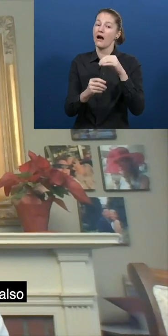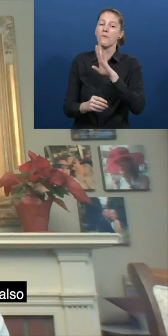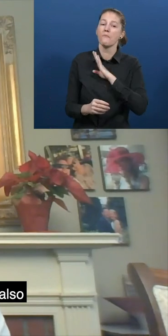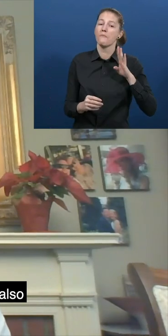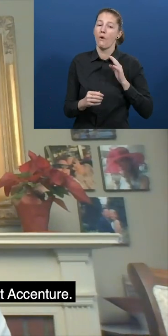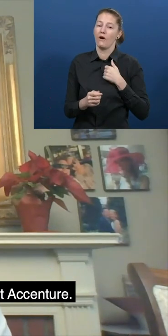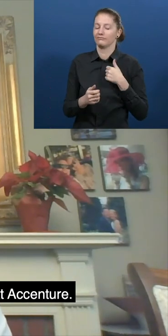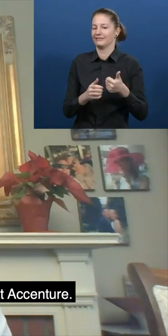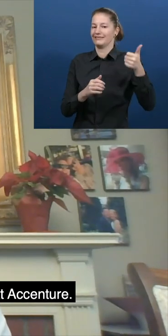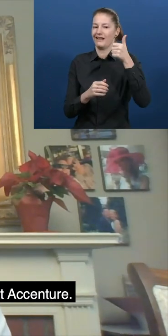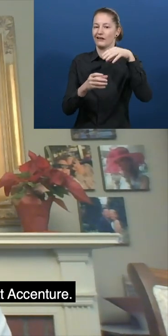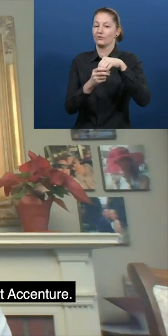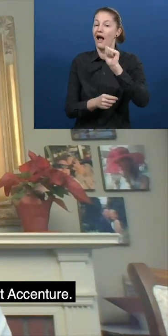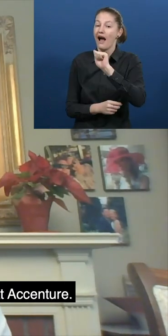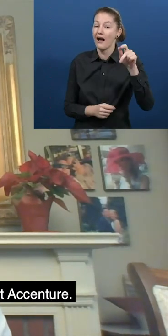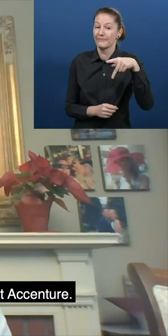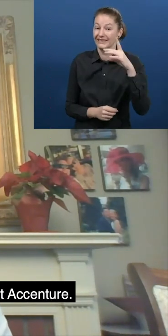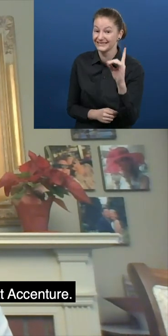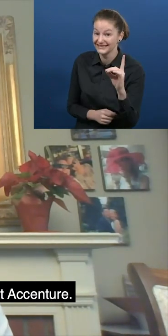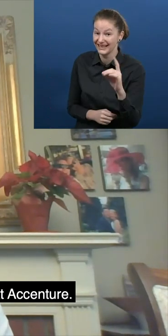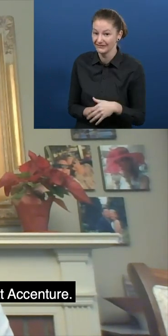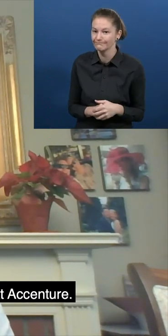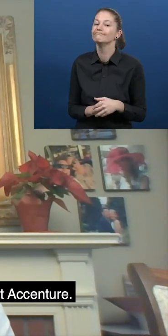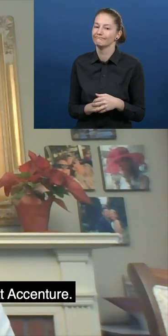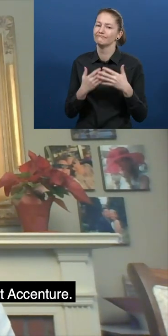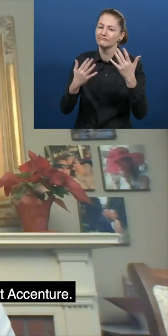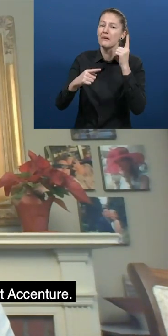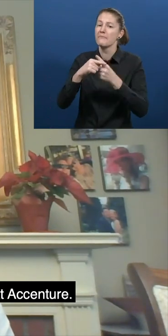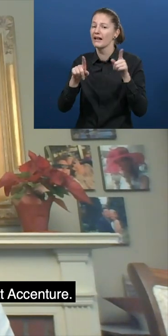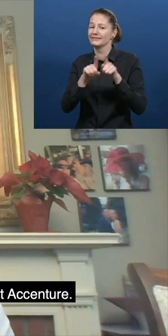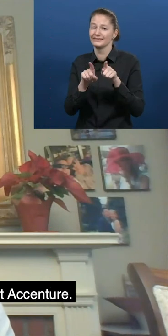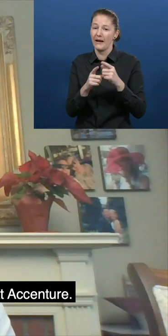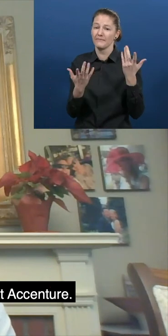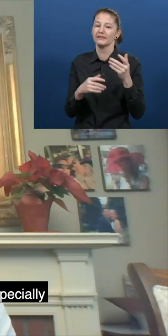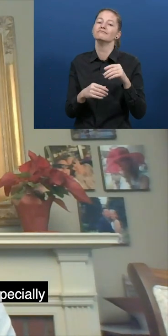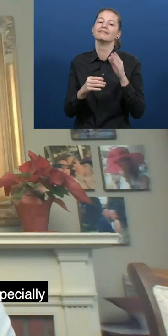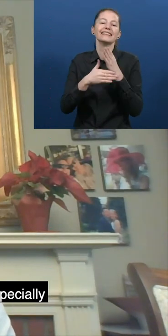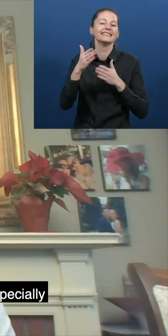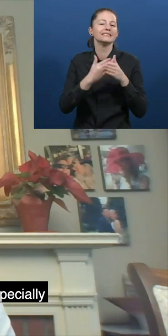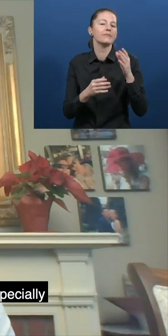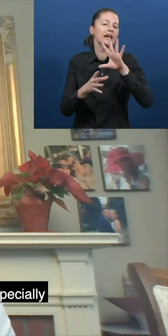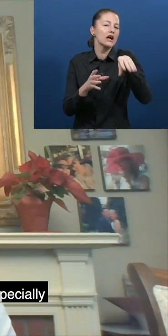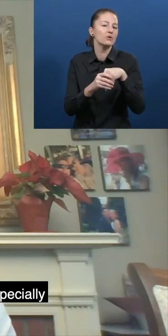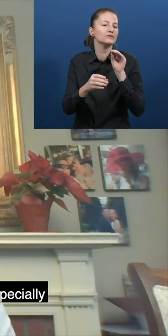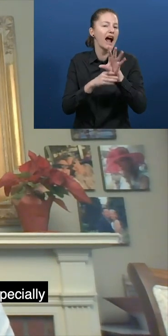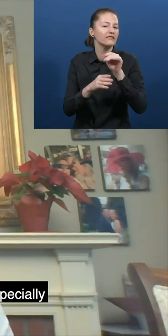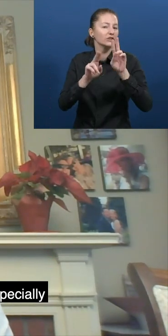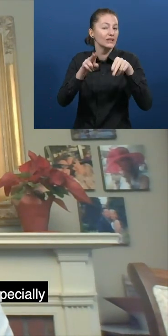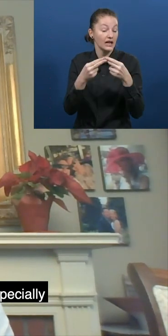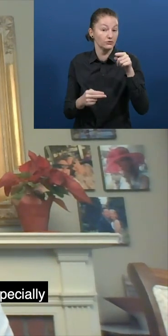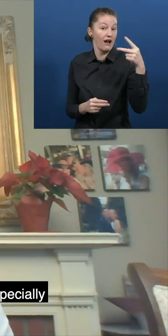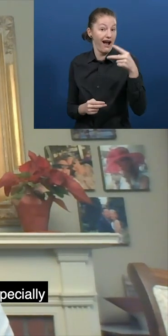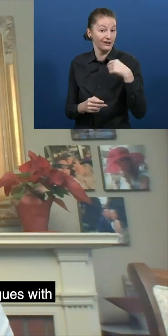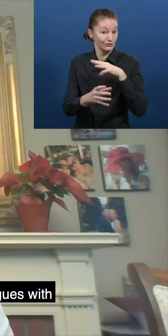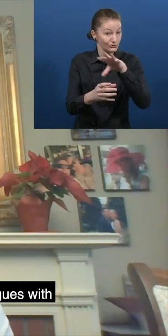AAPD, but I also sit on the Disability Inclusion Advisory Council here at Accenture. And I think finally, what I would say